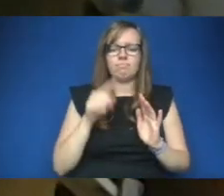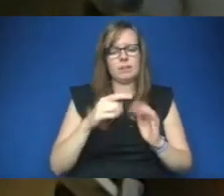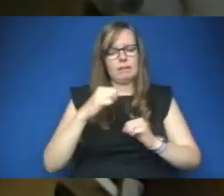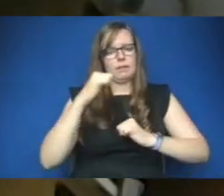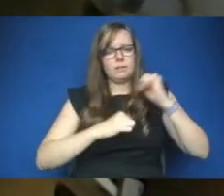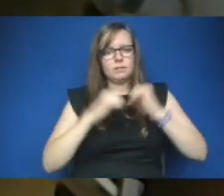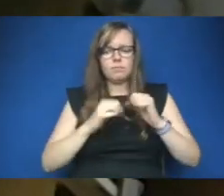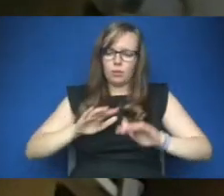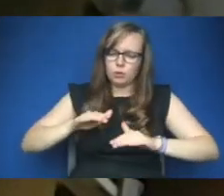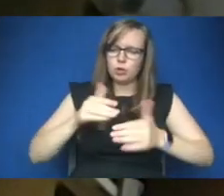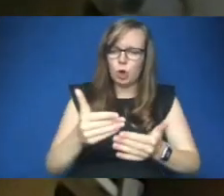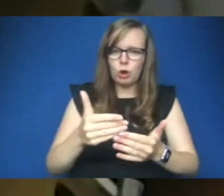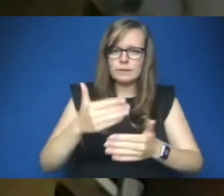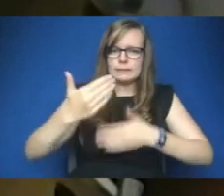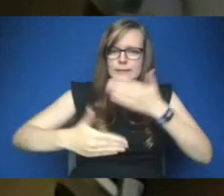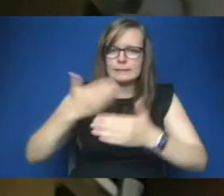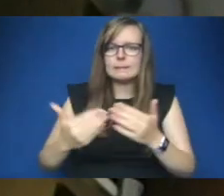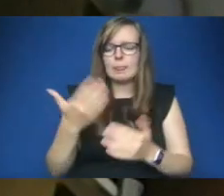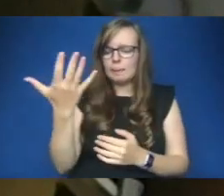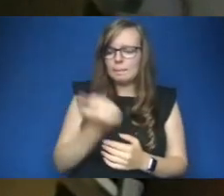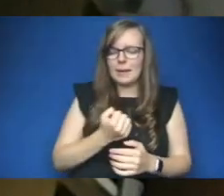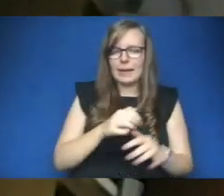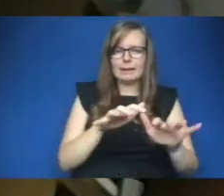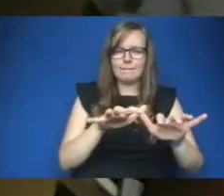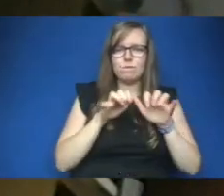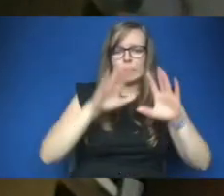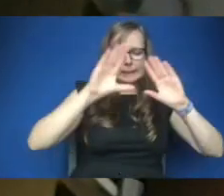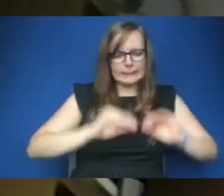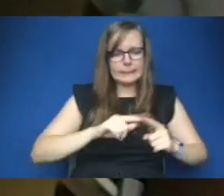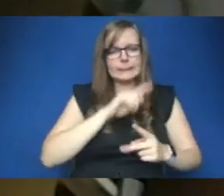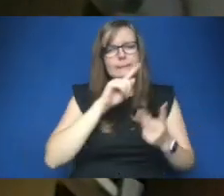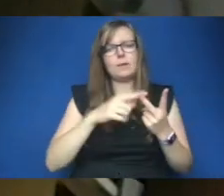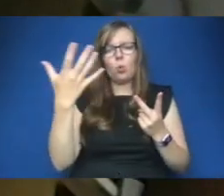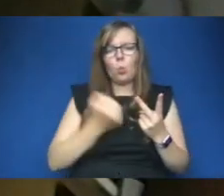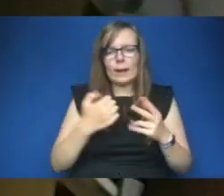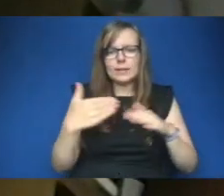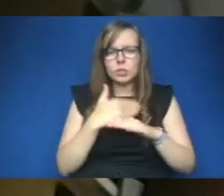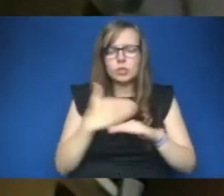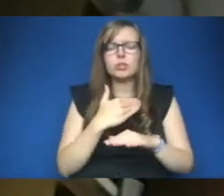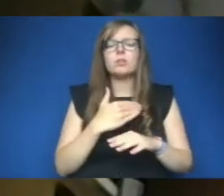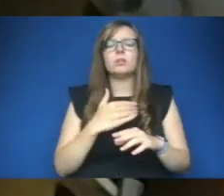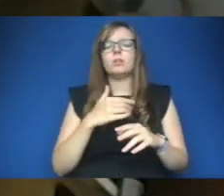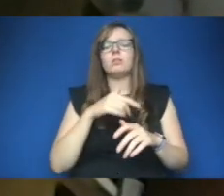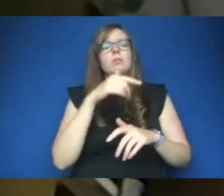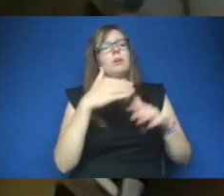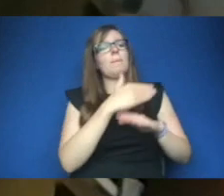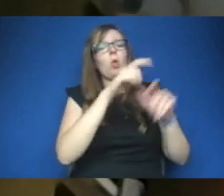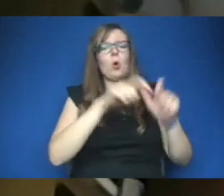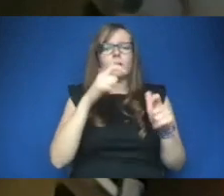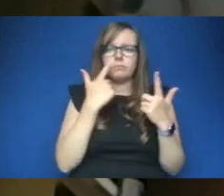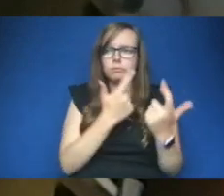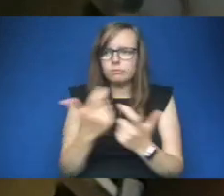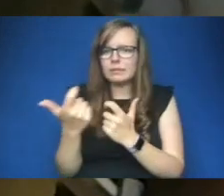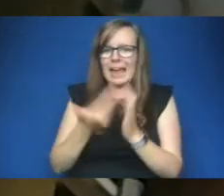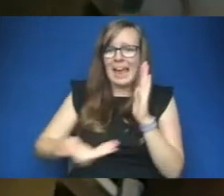function the pay freezes and wage cuts that are cut when employers find a surplus of workers looking for jobs the cutting of